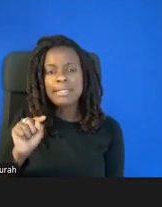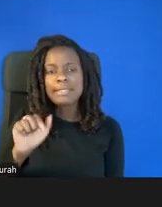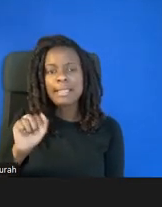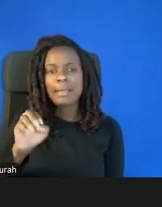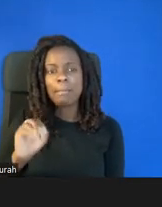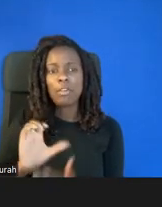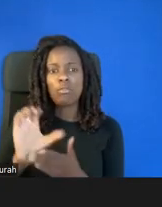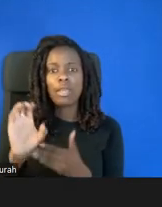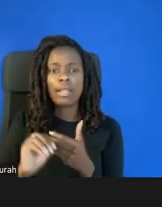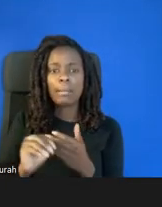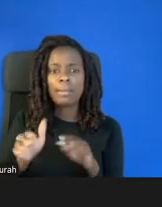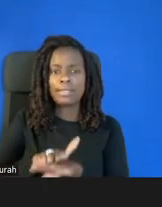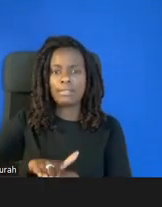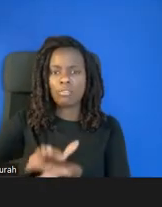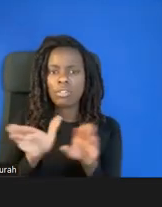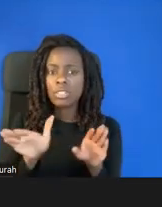teaching practice.